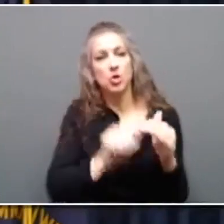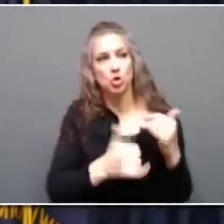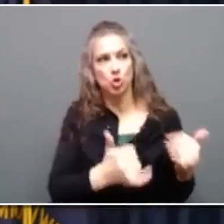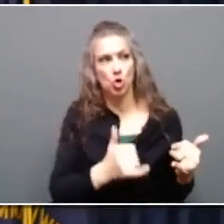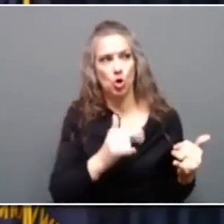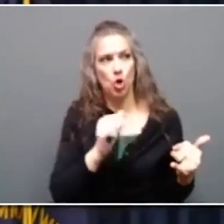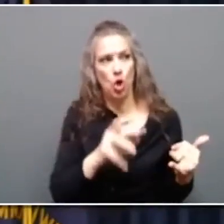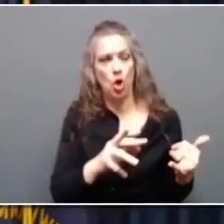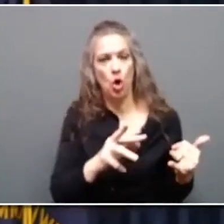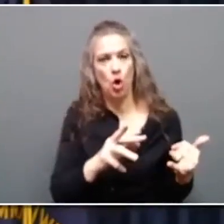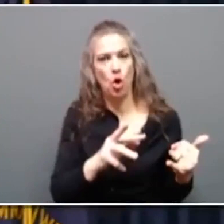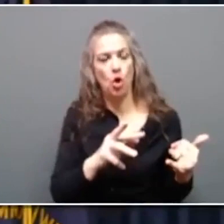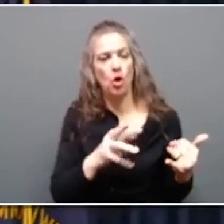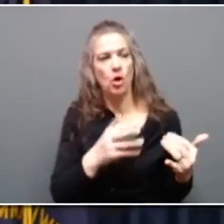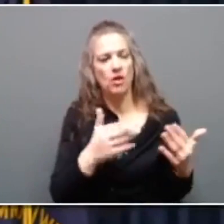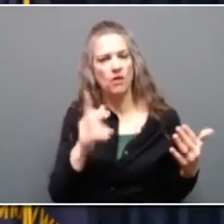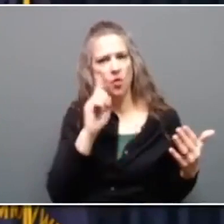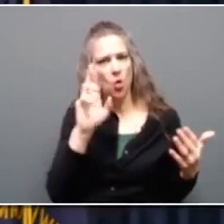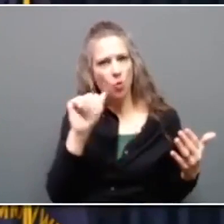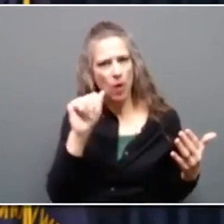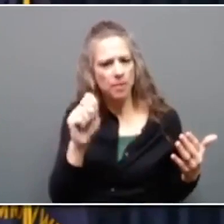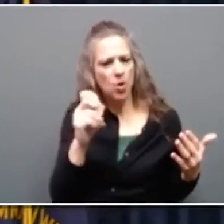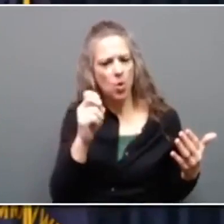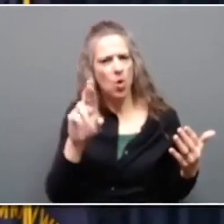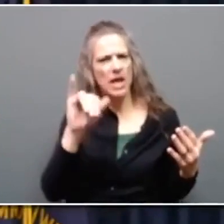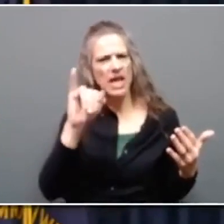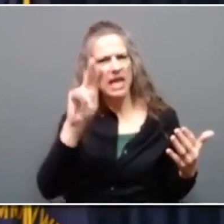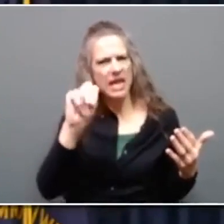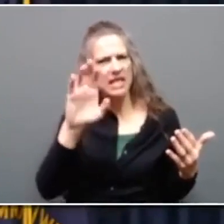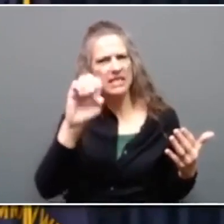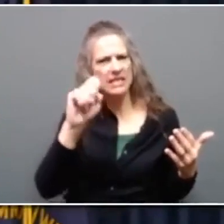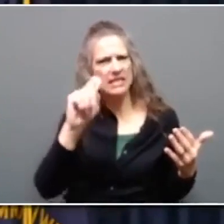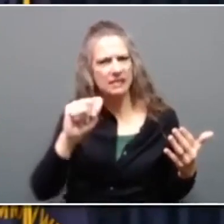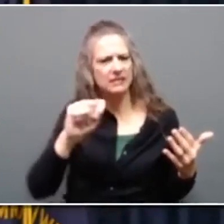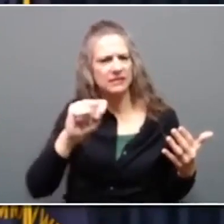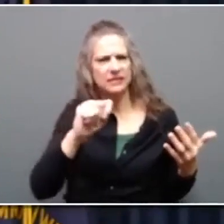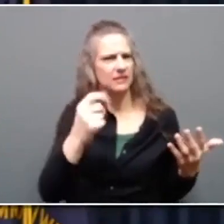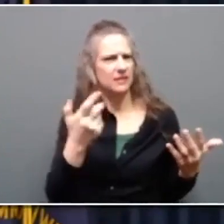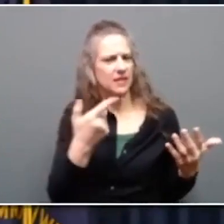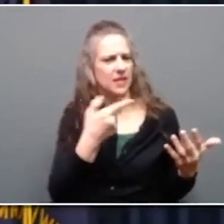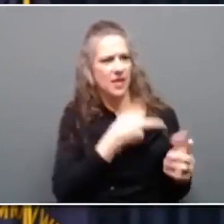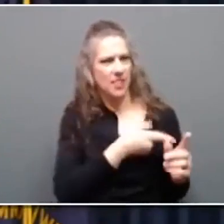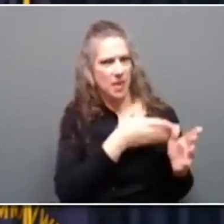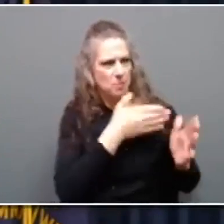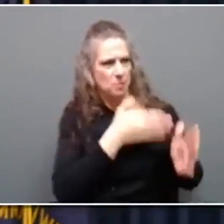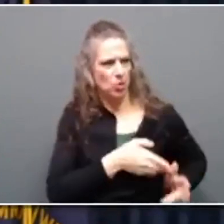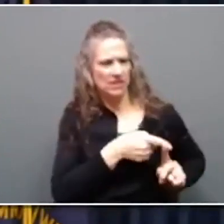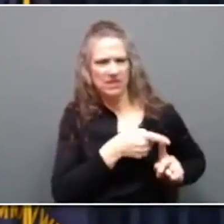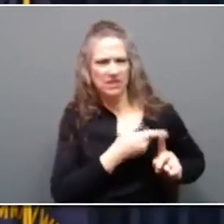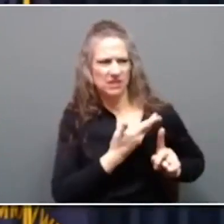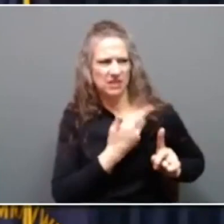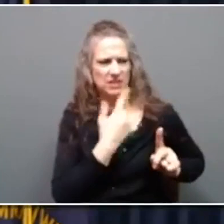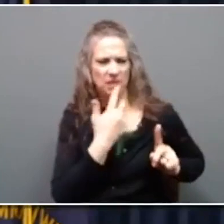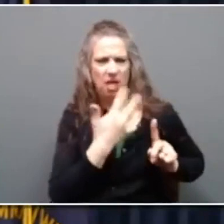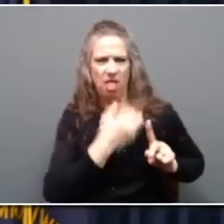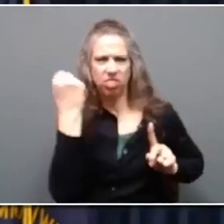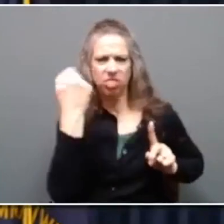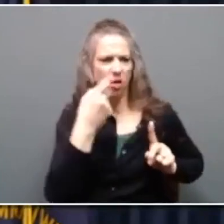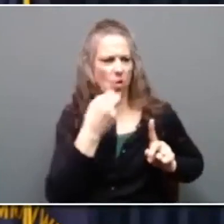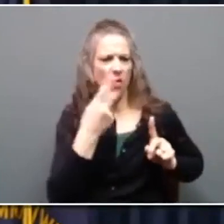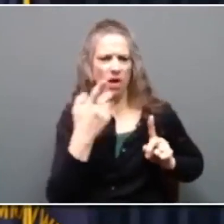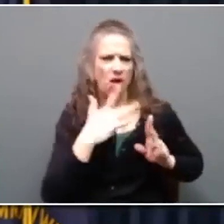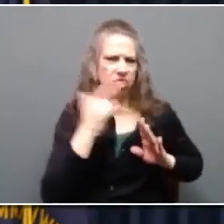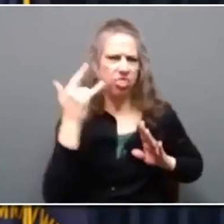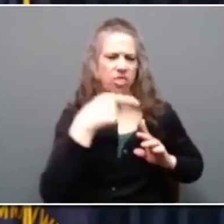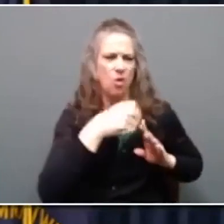individuals that have been violated, that have been violated oftentimes by a member of their own family, too young to protect themselves or unable to